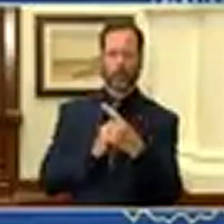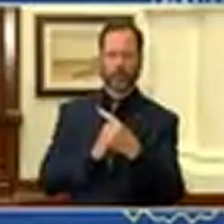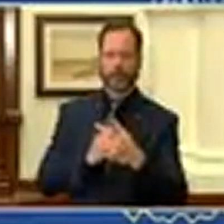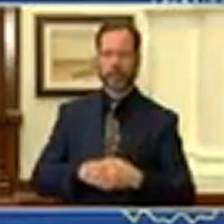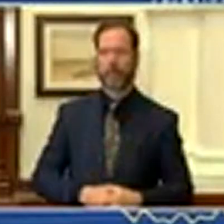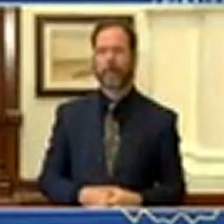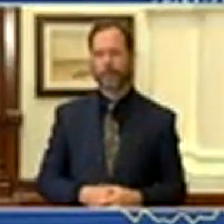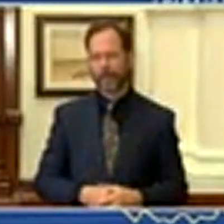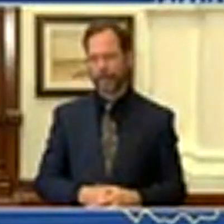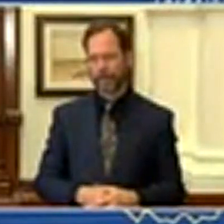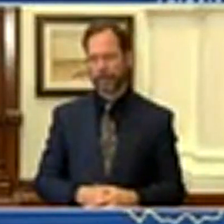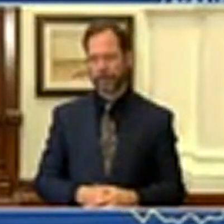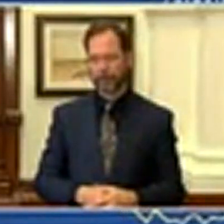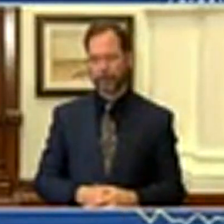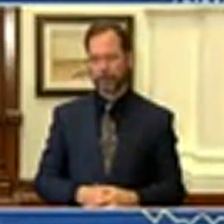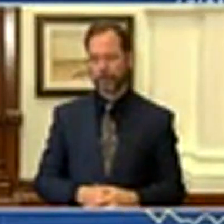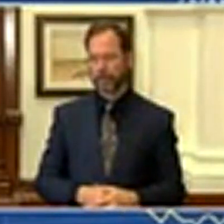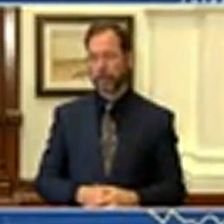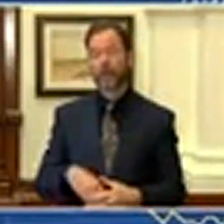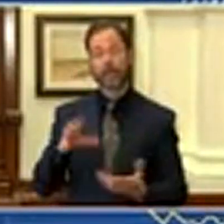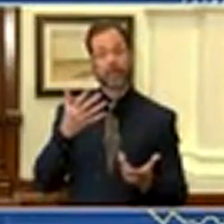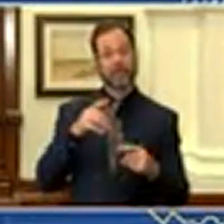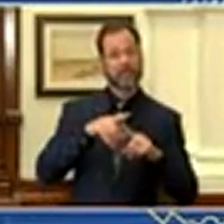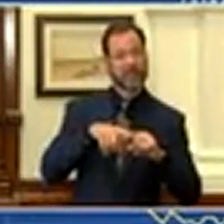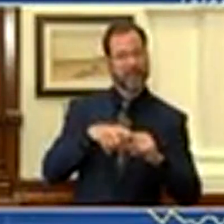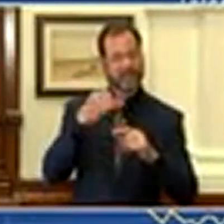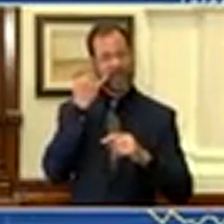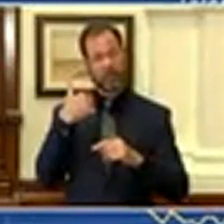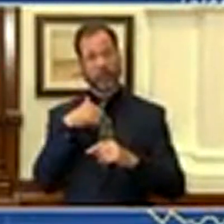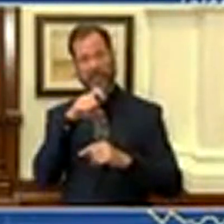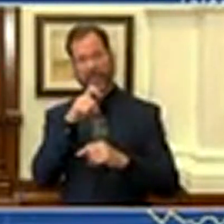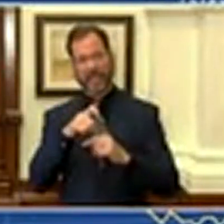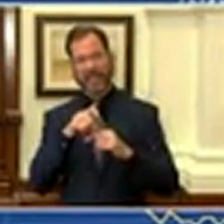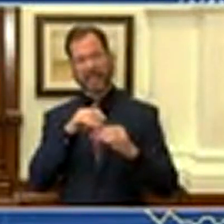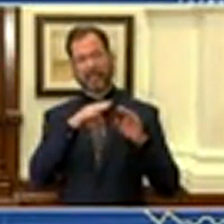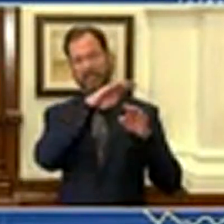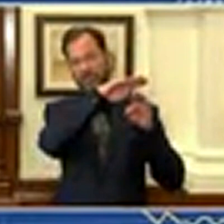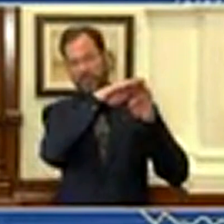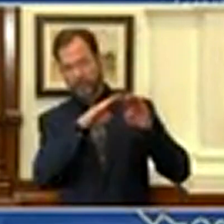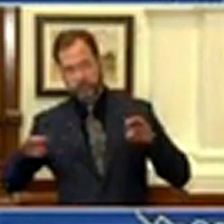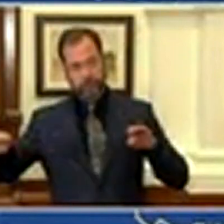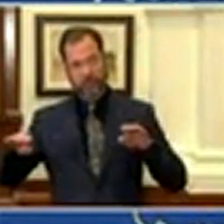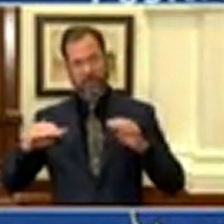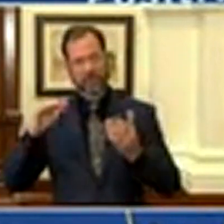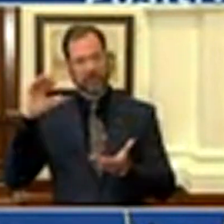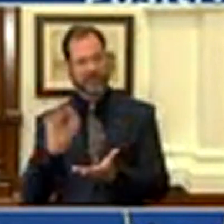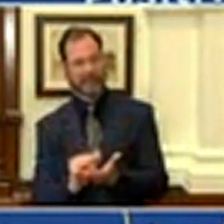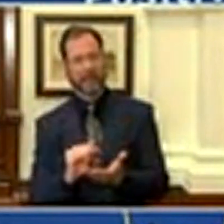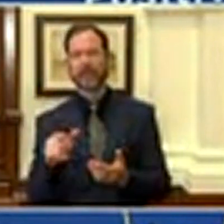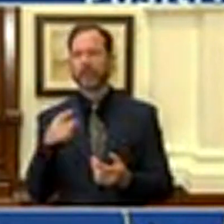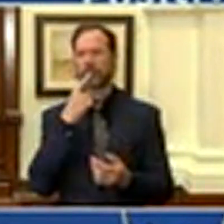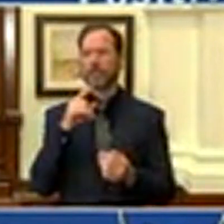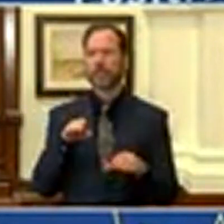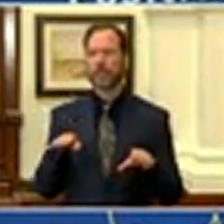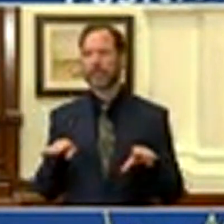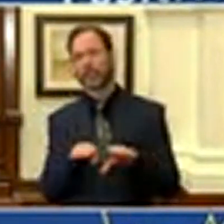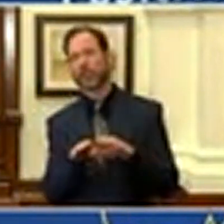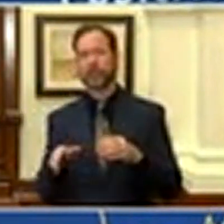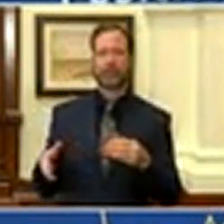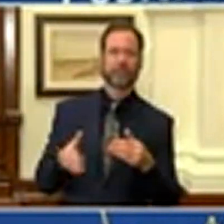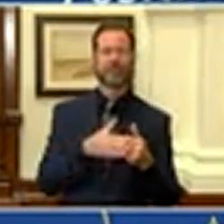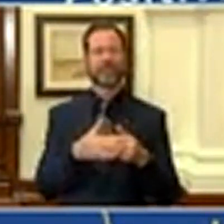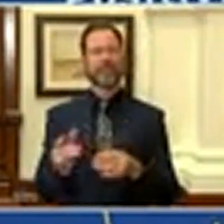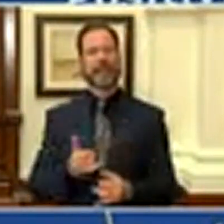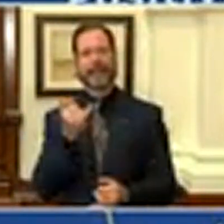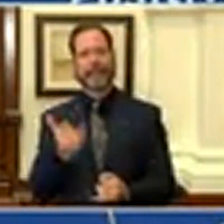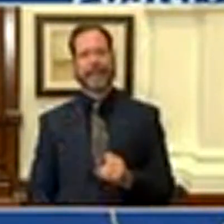Depending on whether Texas can flatten its curve of infection rates, could you see yourself, you know, you said that shutting down completely is a last